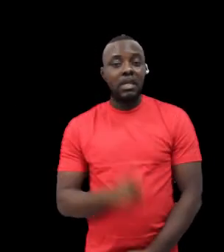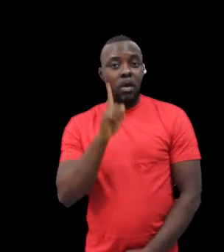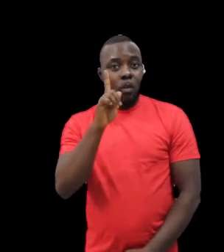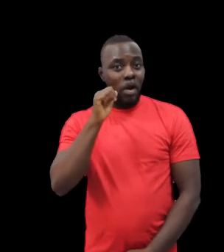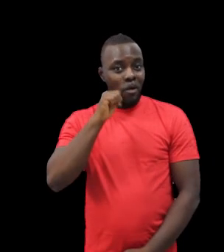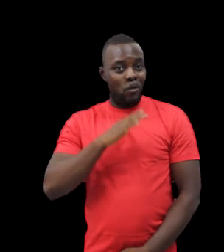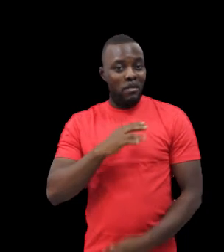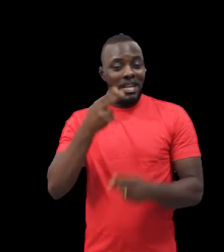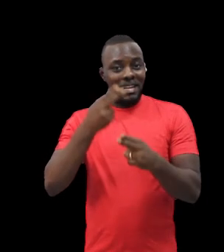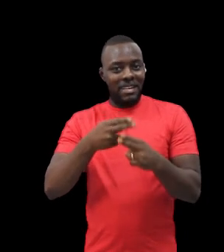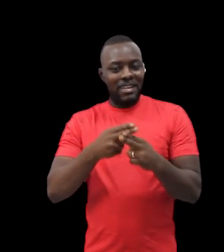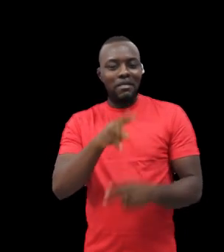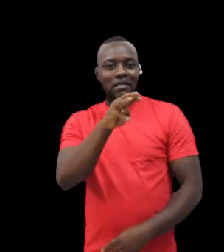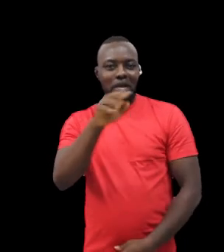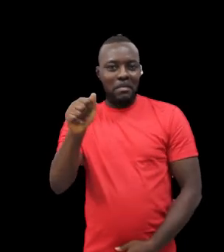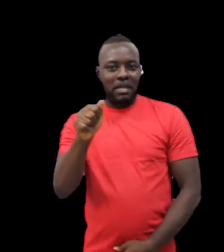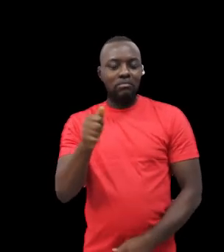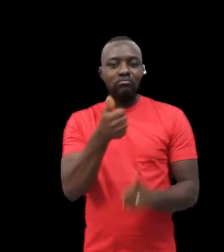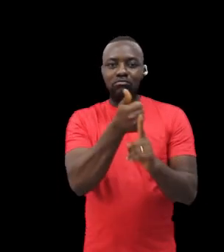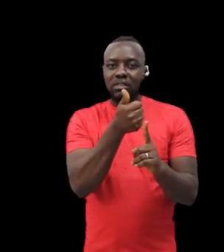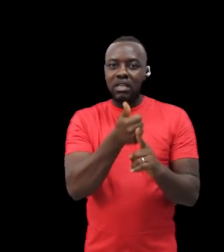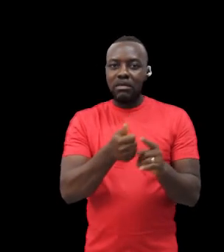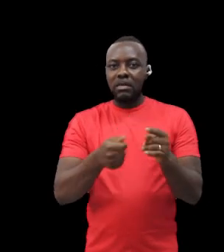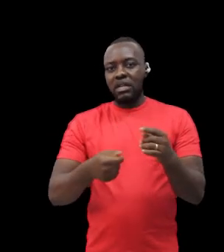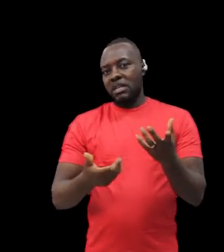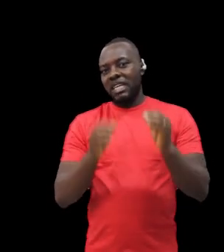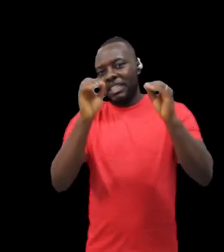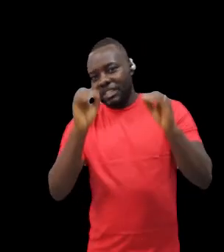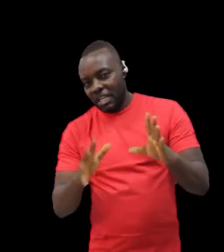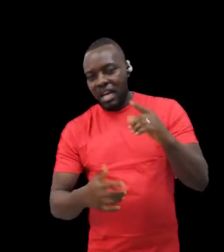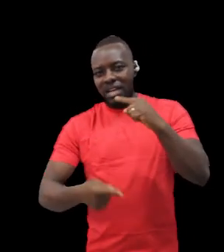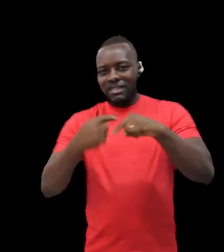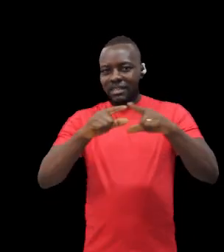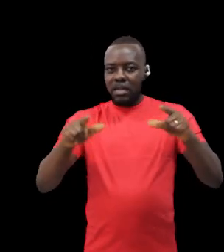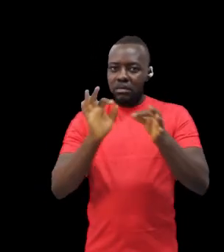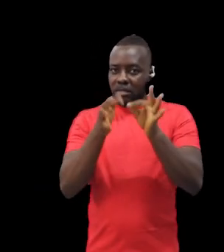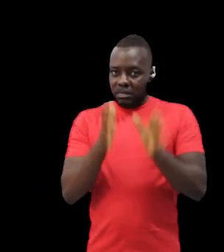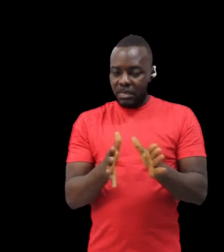Ghana. In the words of Mary Ado, teacher and sign language interpreter who served with Foster,